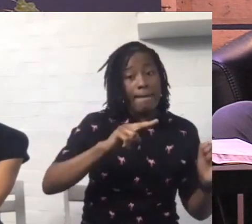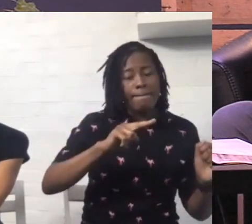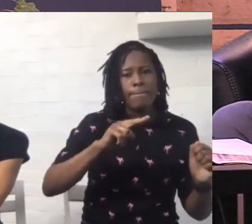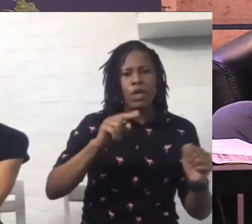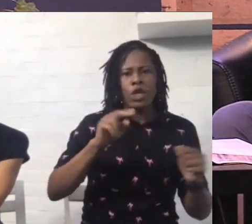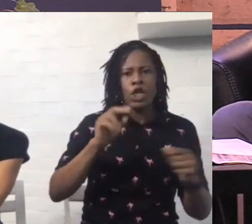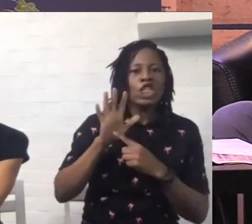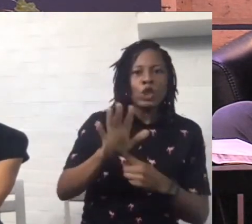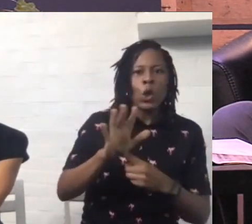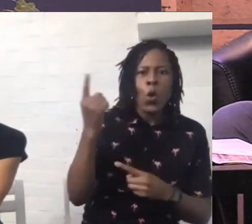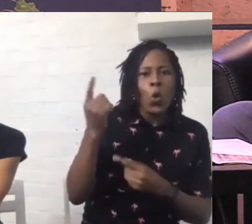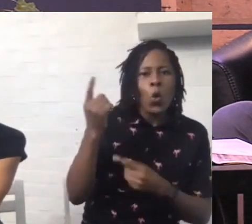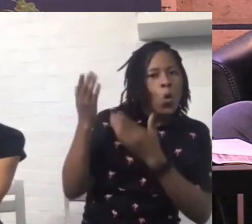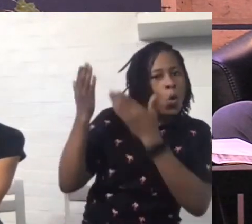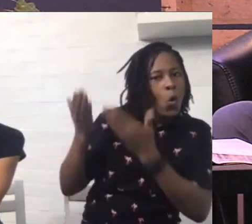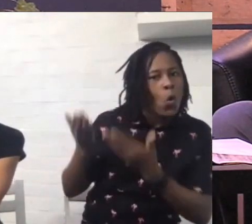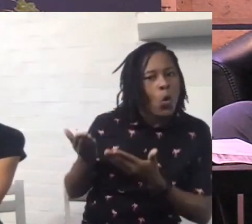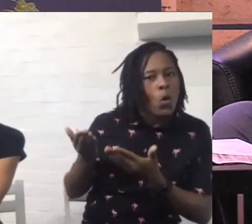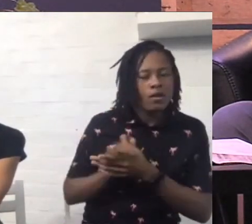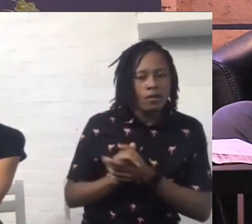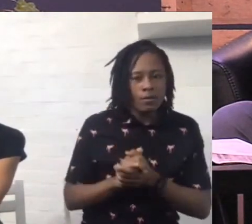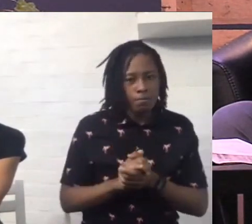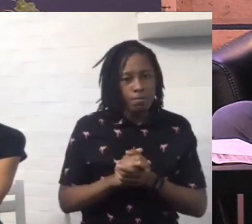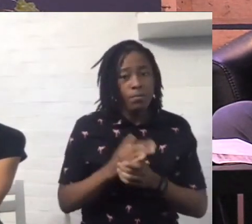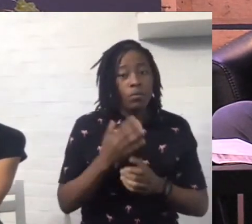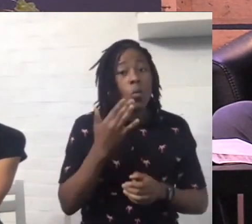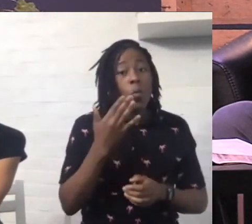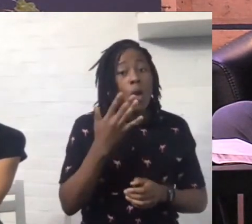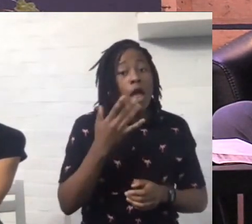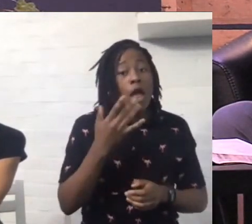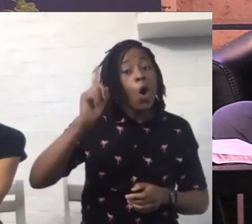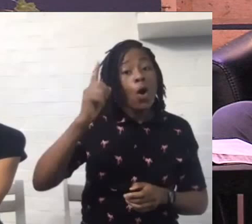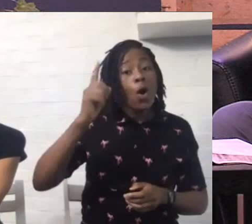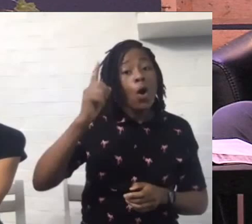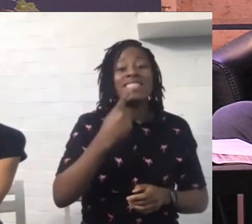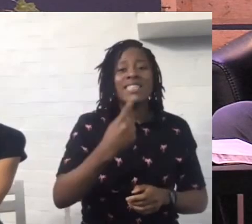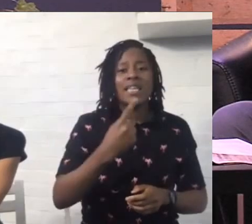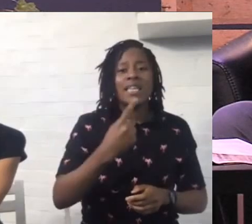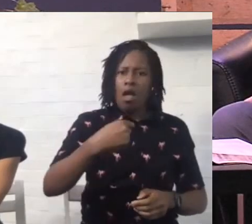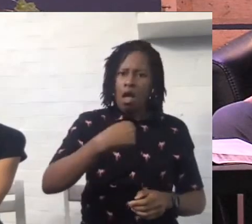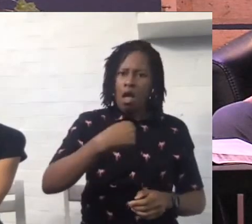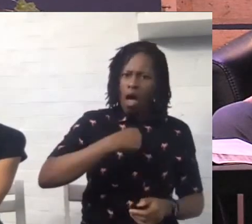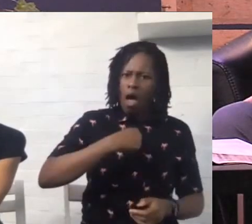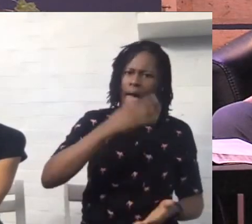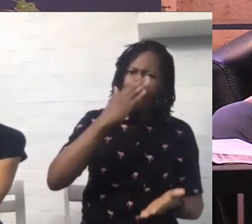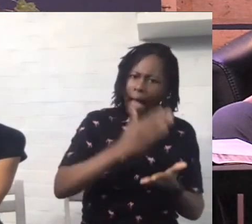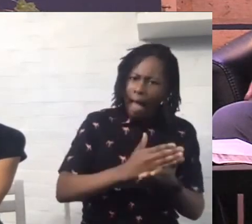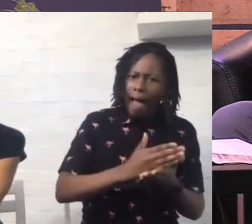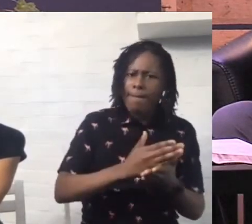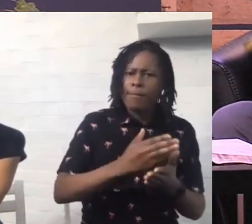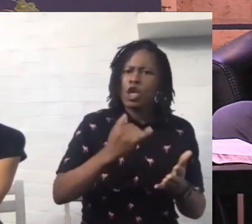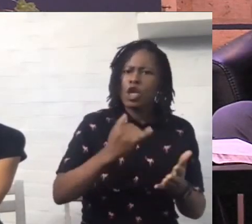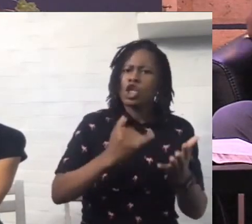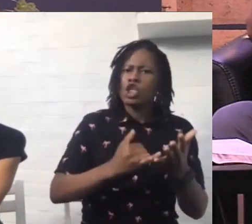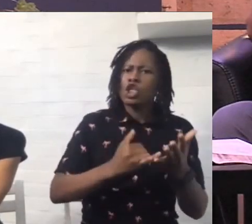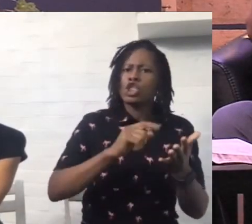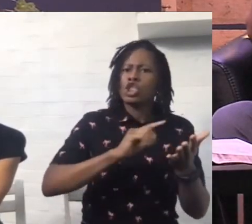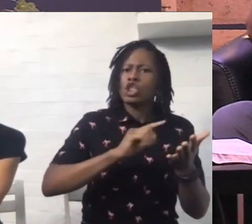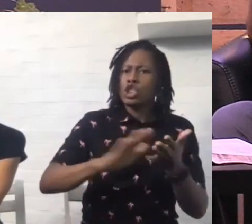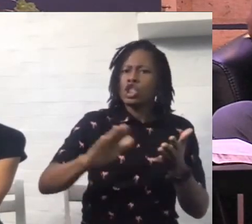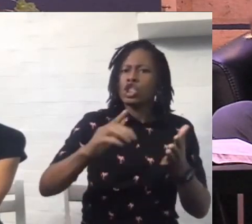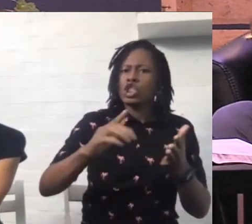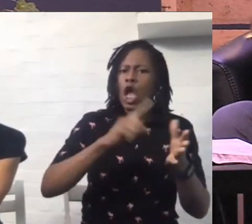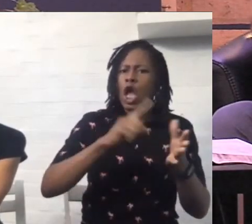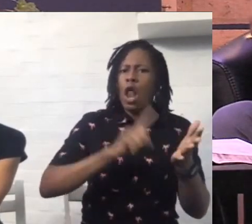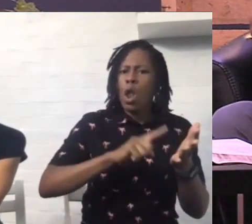So when God says, I am shalom, he is saying that